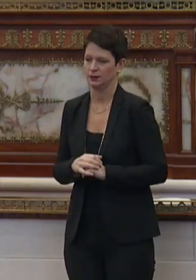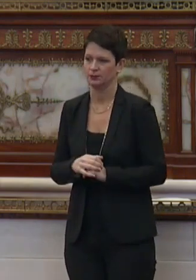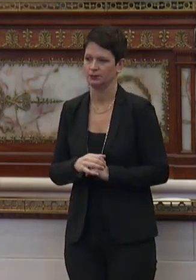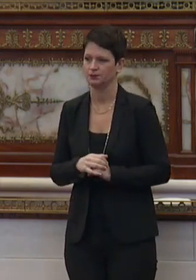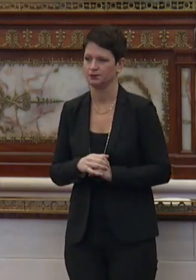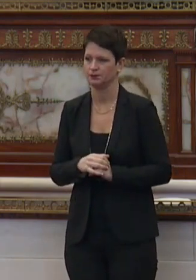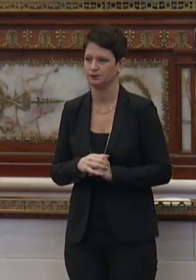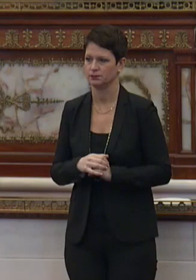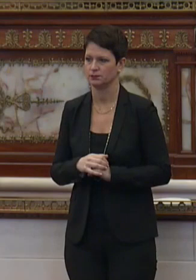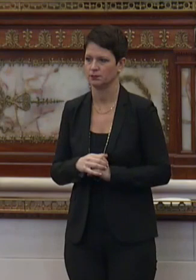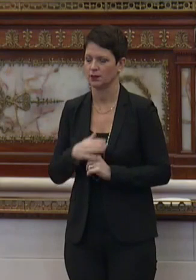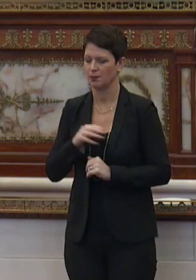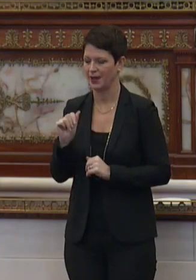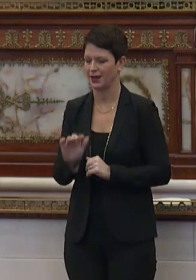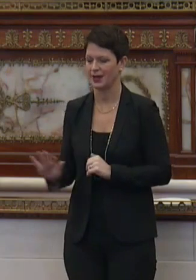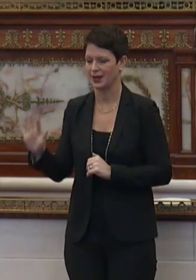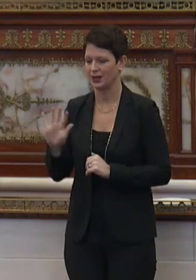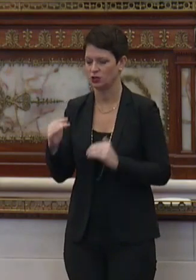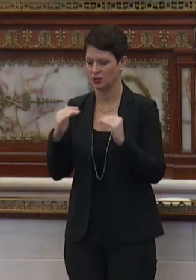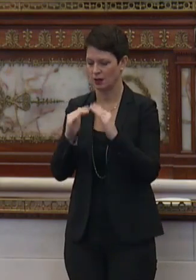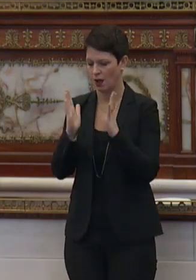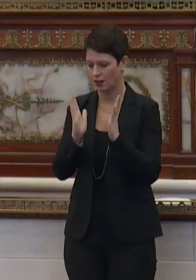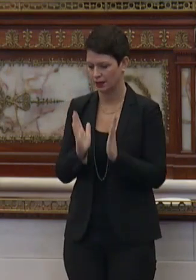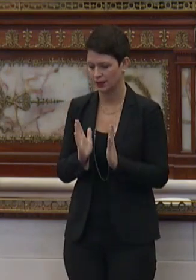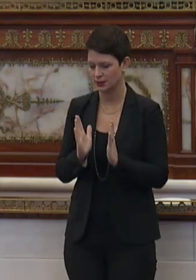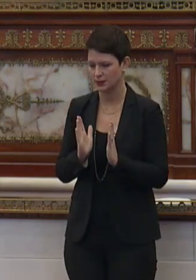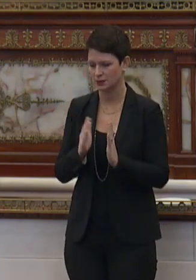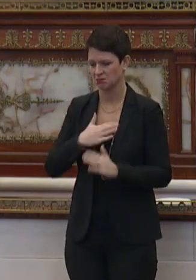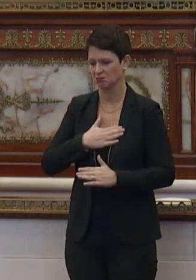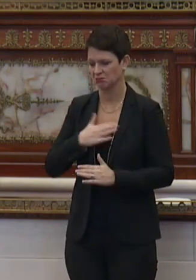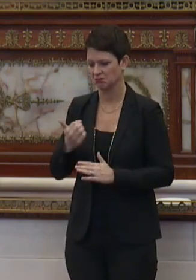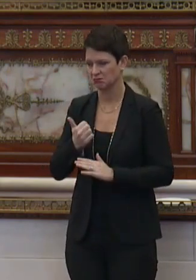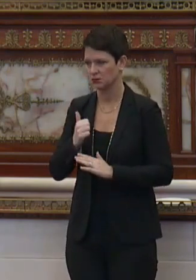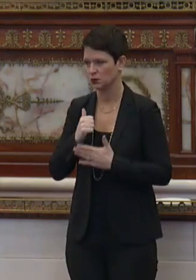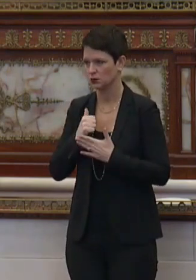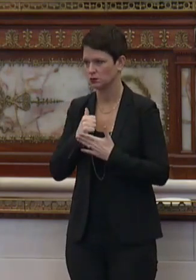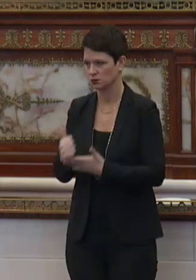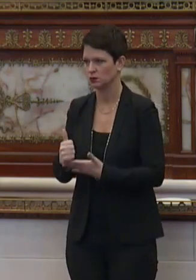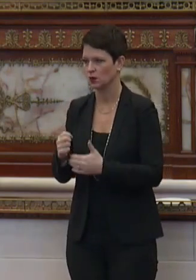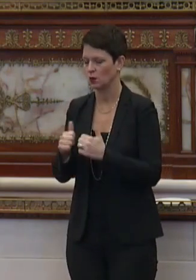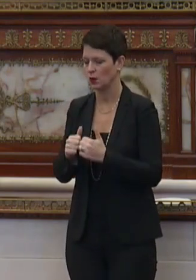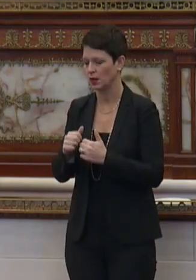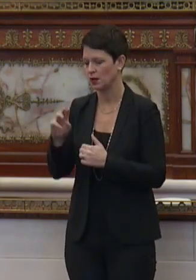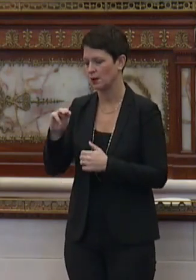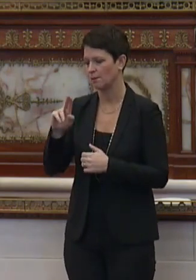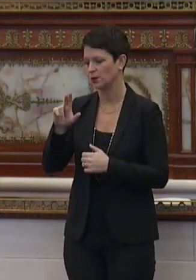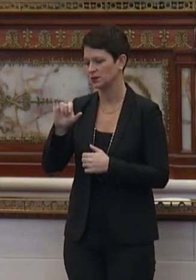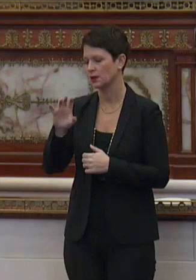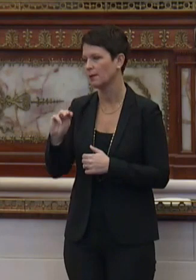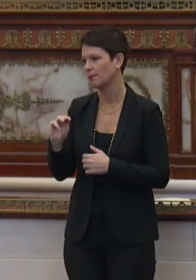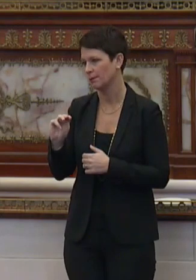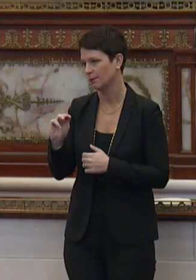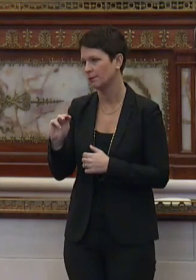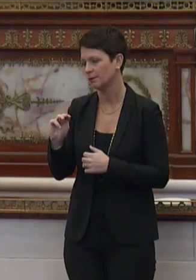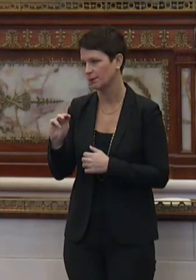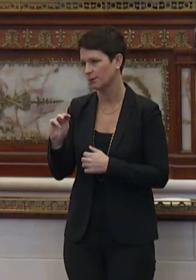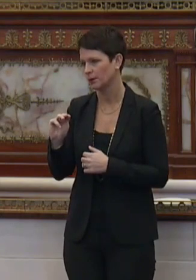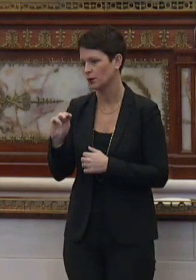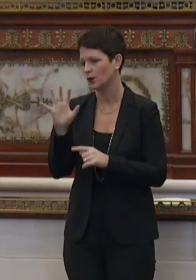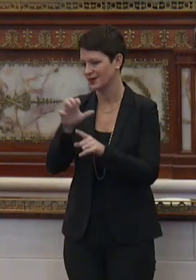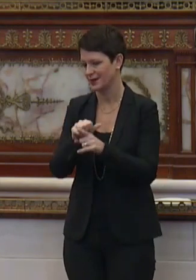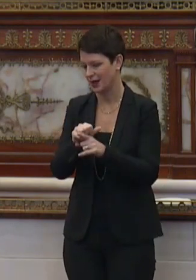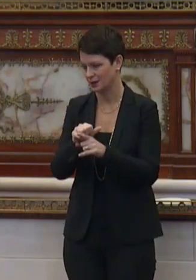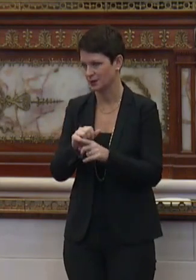So my Asian colleagues stepped up to the plate when Muslims were attacked.